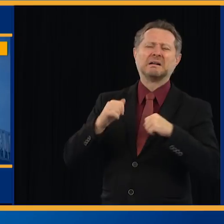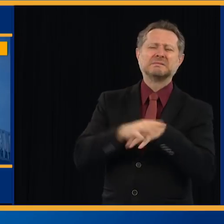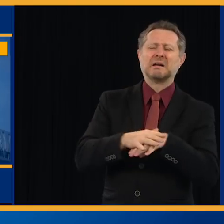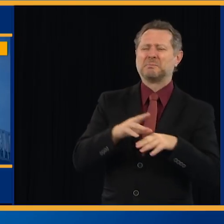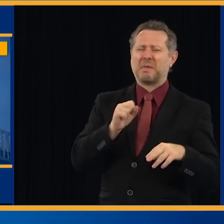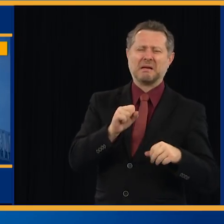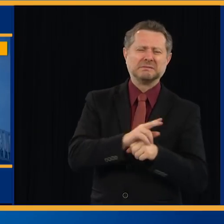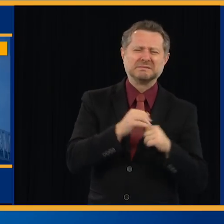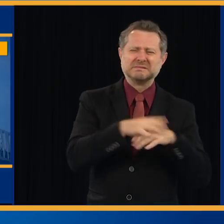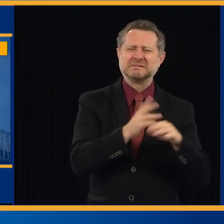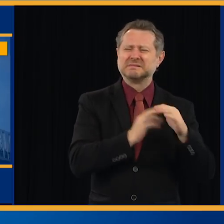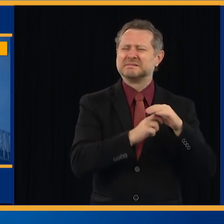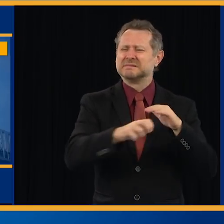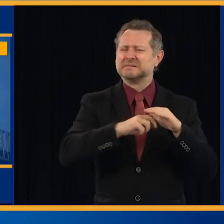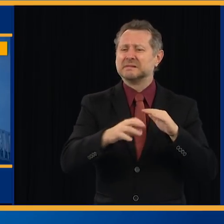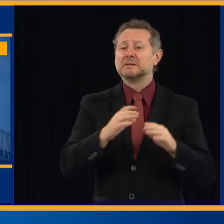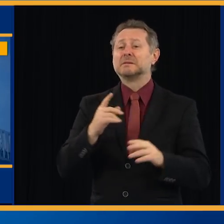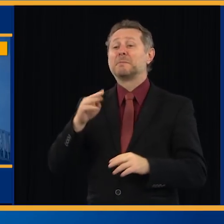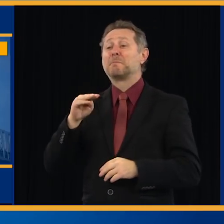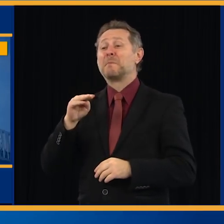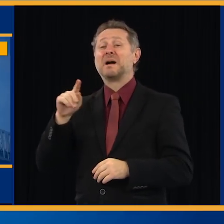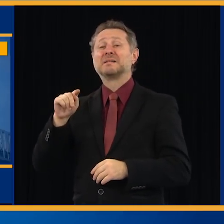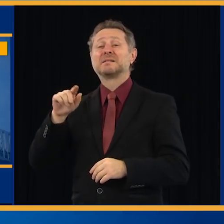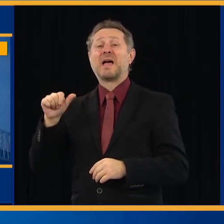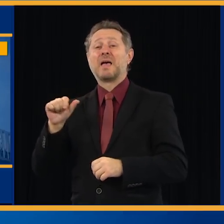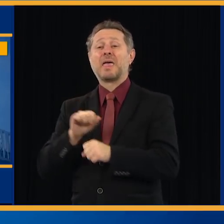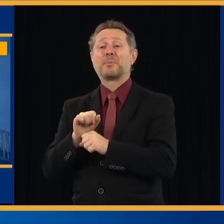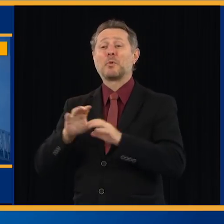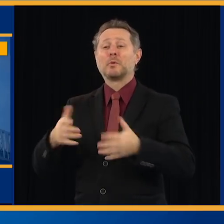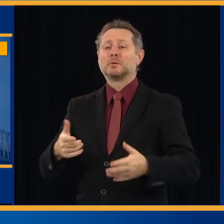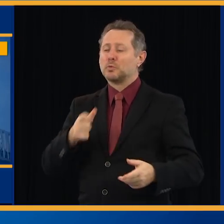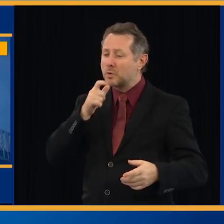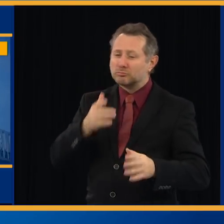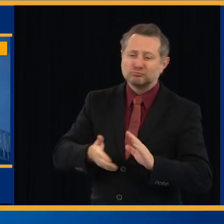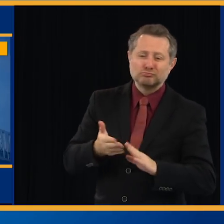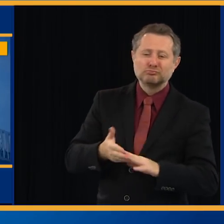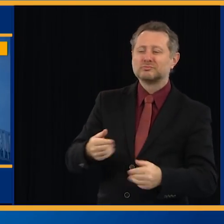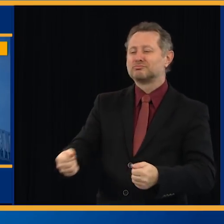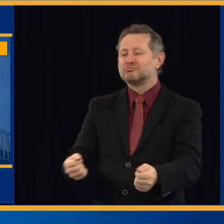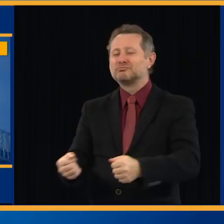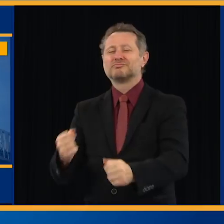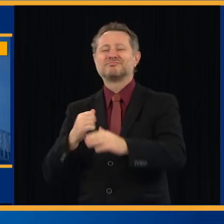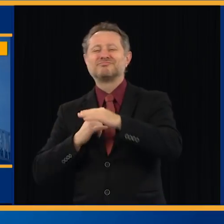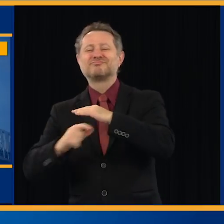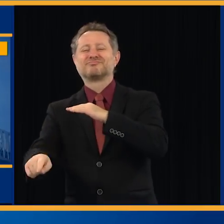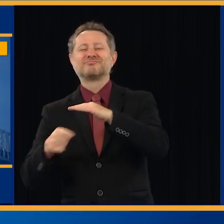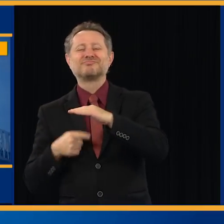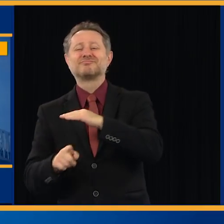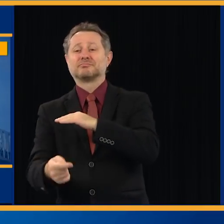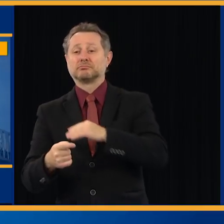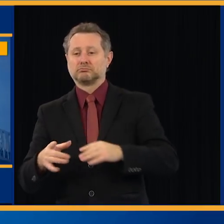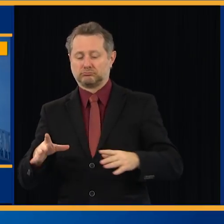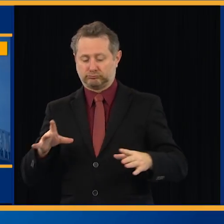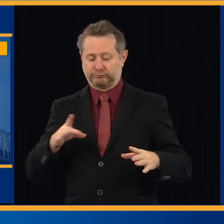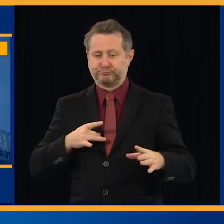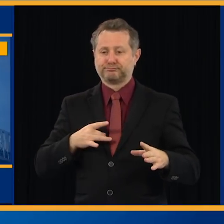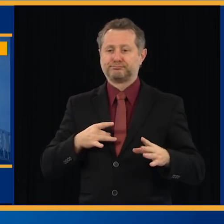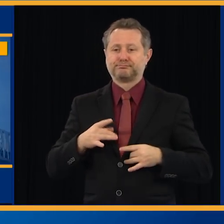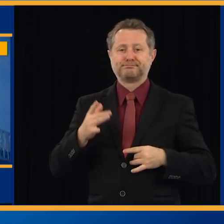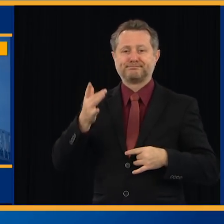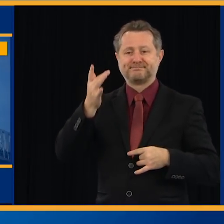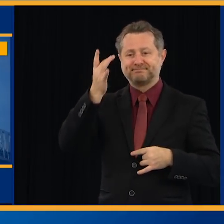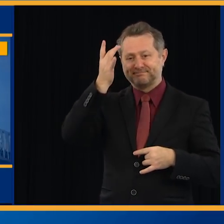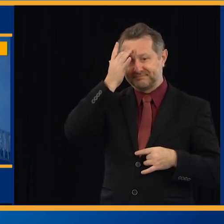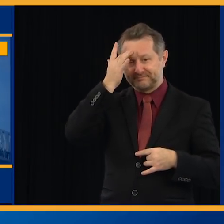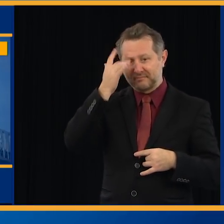who run that system, care for that system, get sick, call in sick, as they